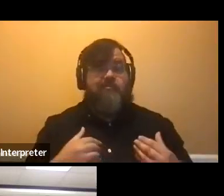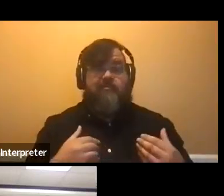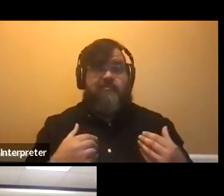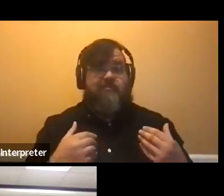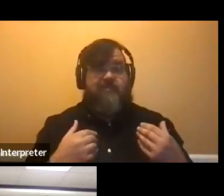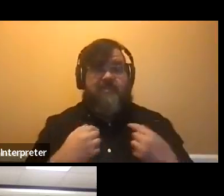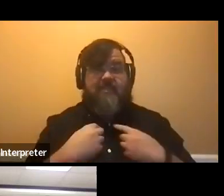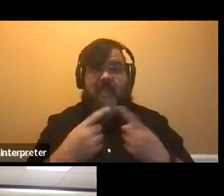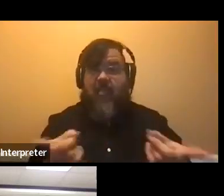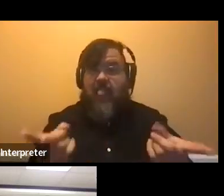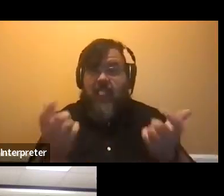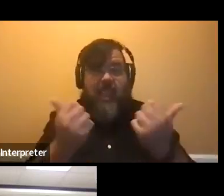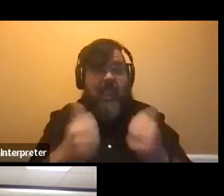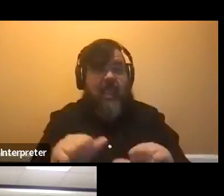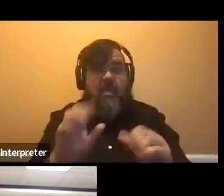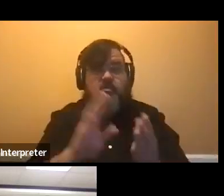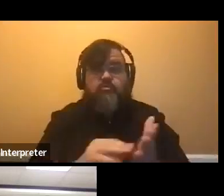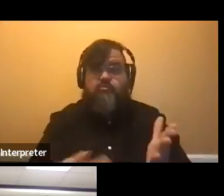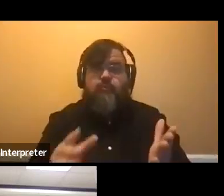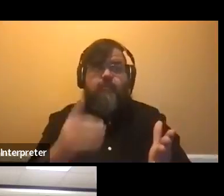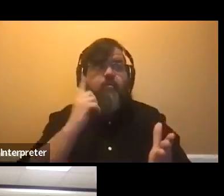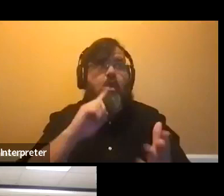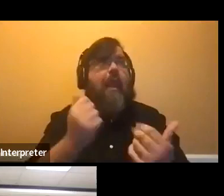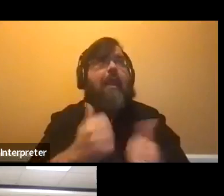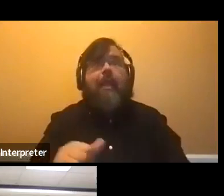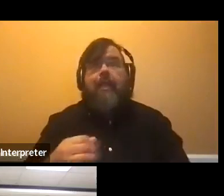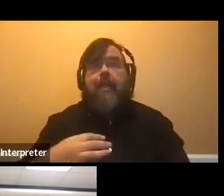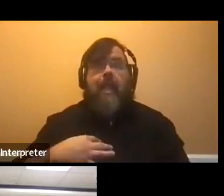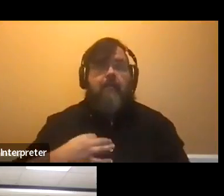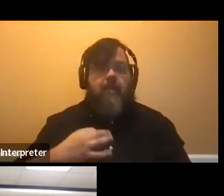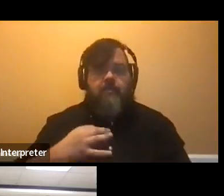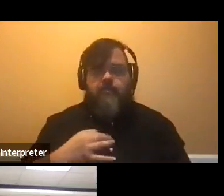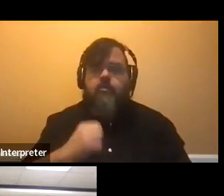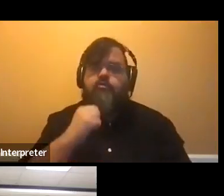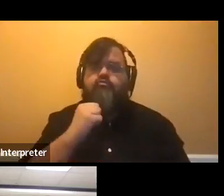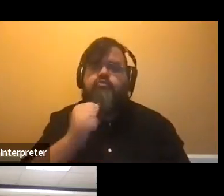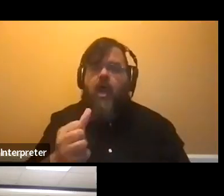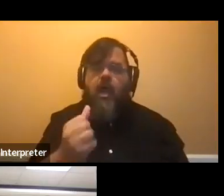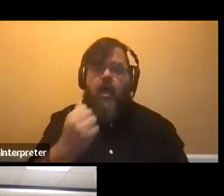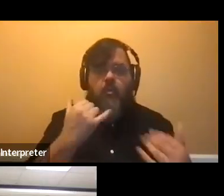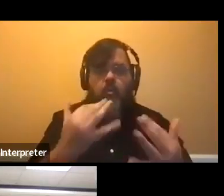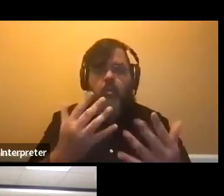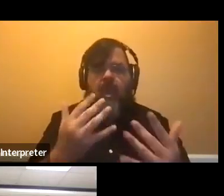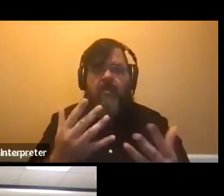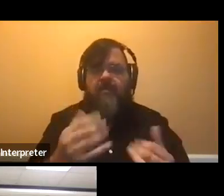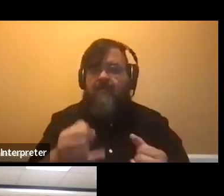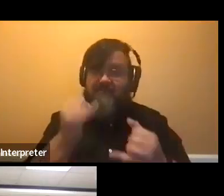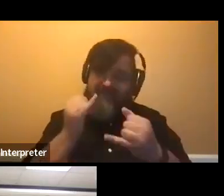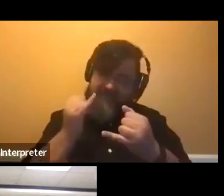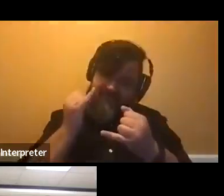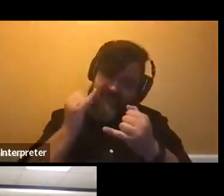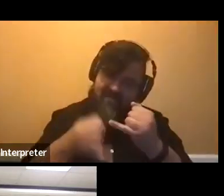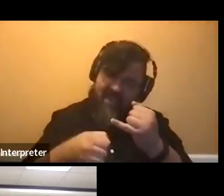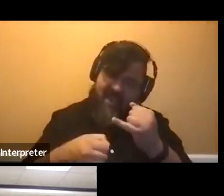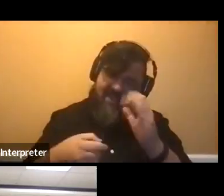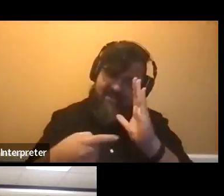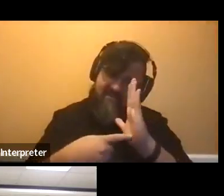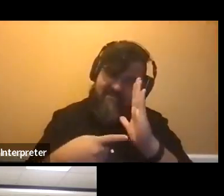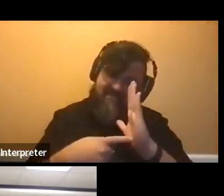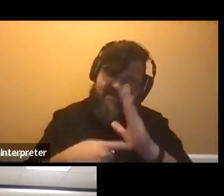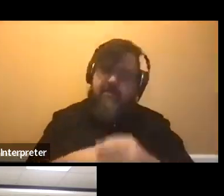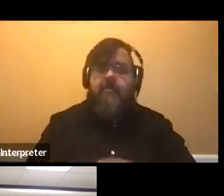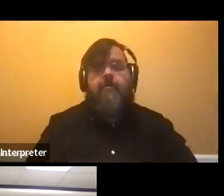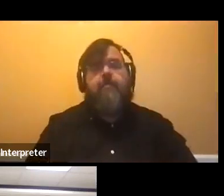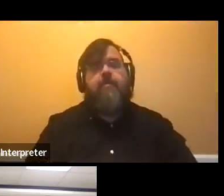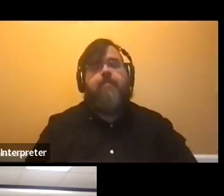um, scholarship applications for any application that you're doing. Make sure you're not, um, waiting to the, to the final deadline. Um, I know the